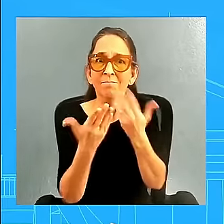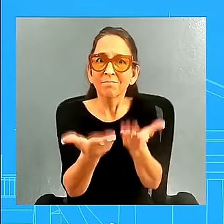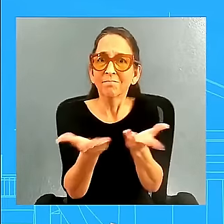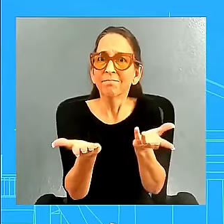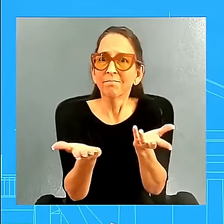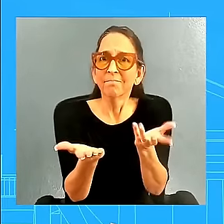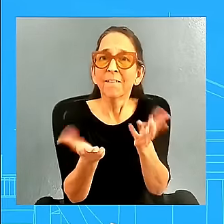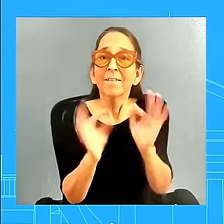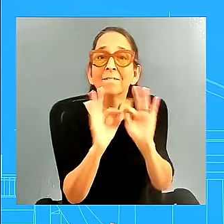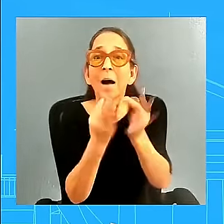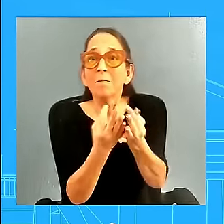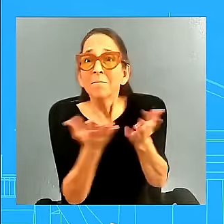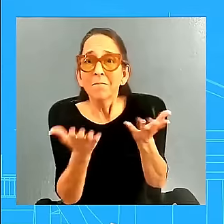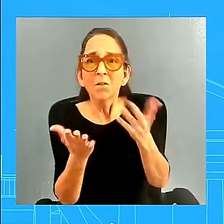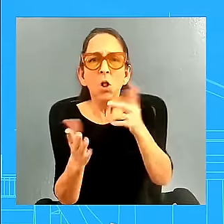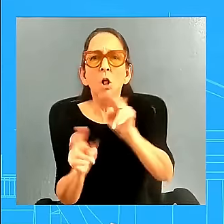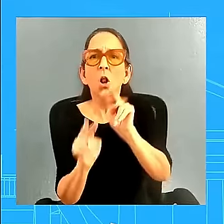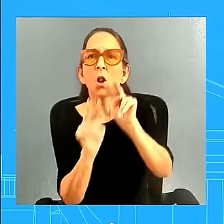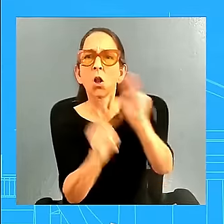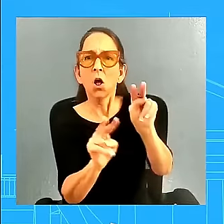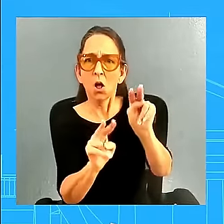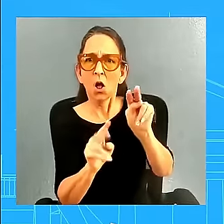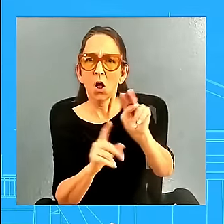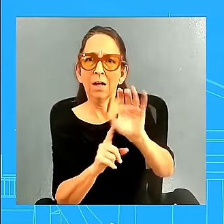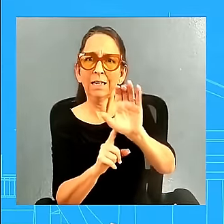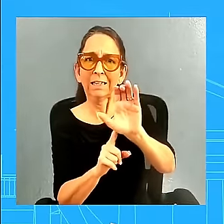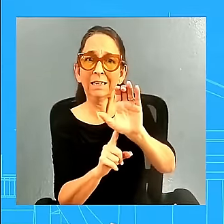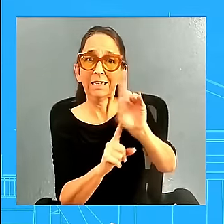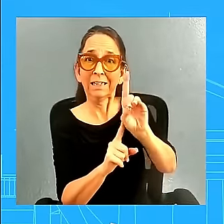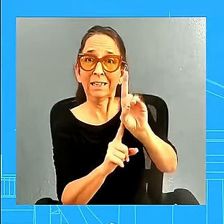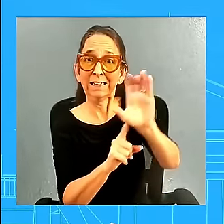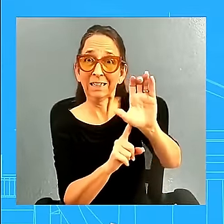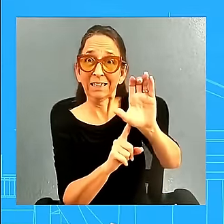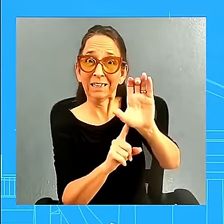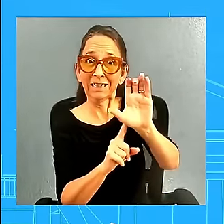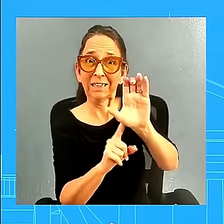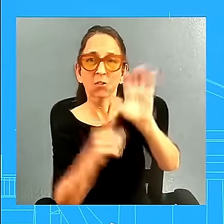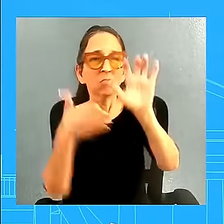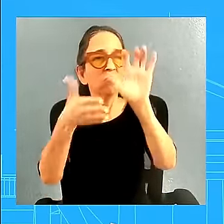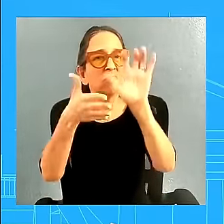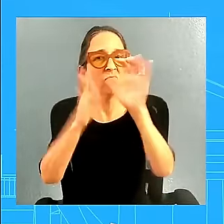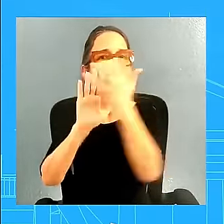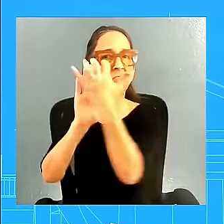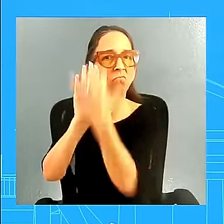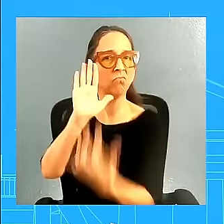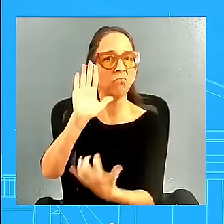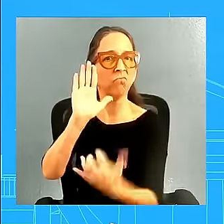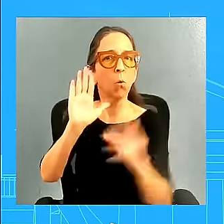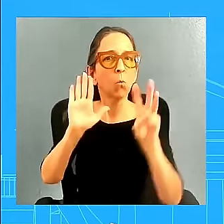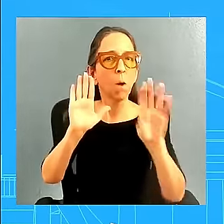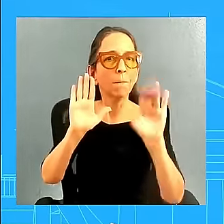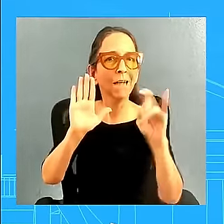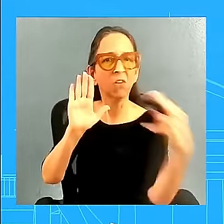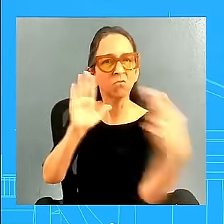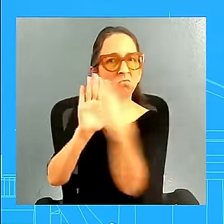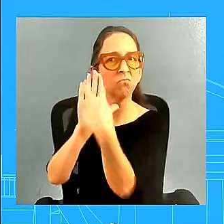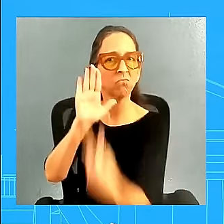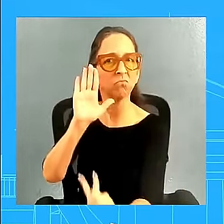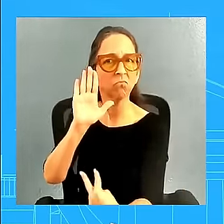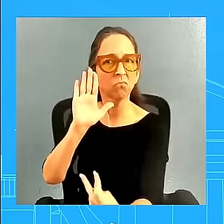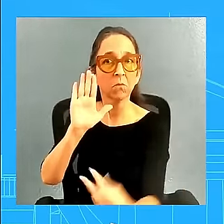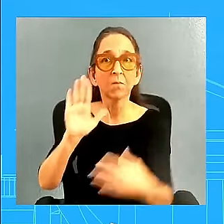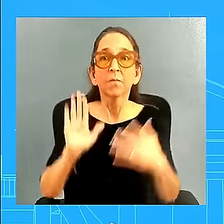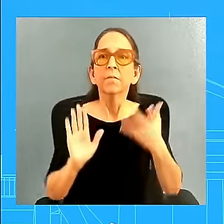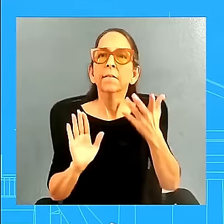guidance. Obviously, we're aware. The President is also aware. And going back to this particular outbreak with